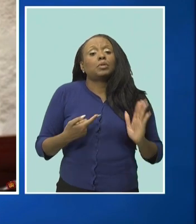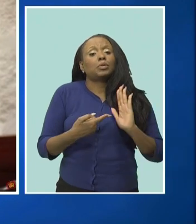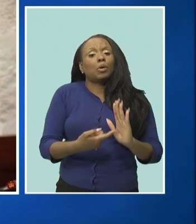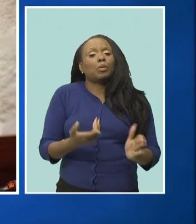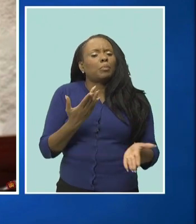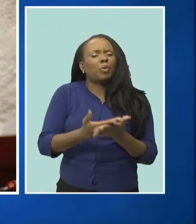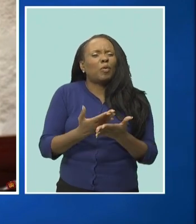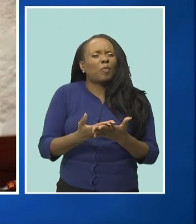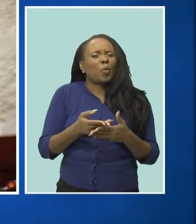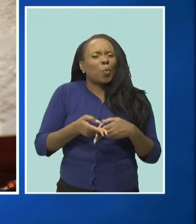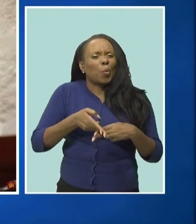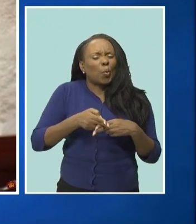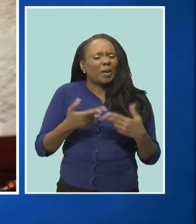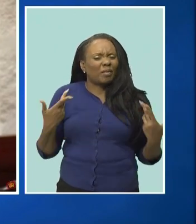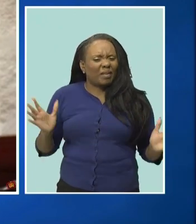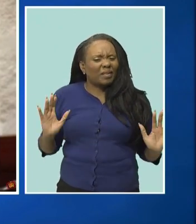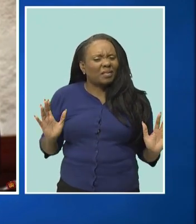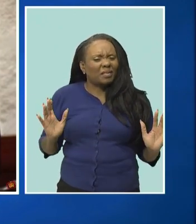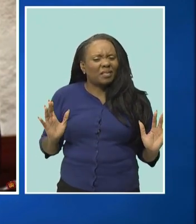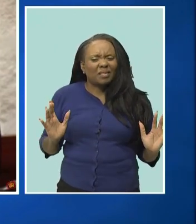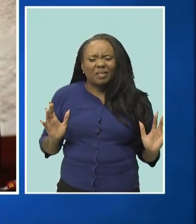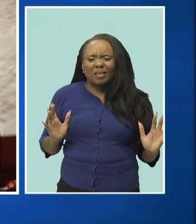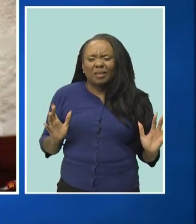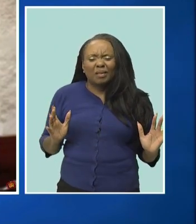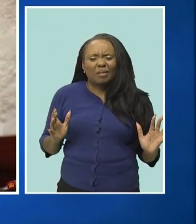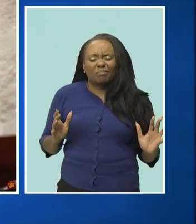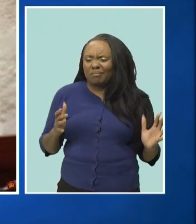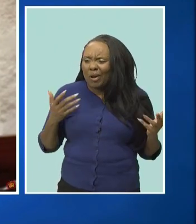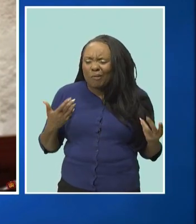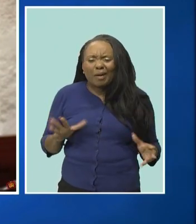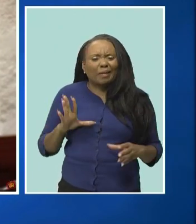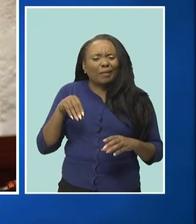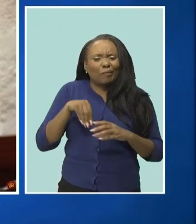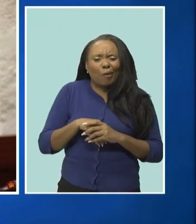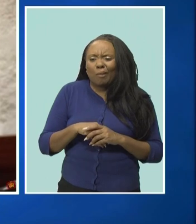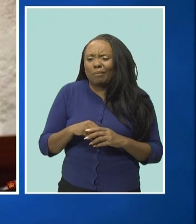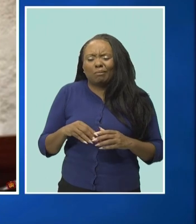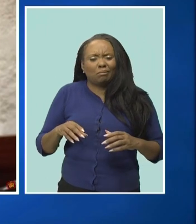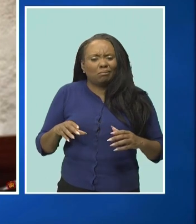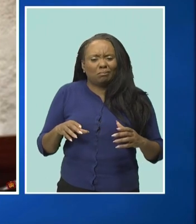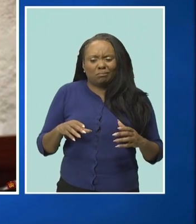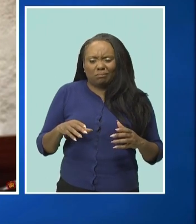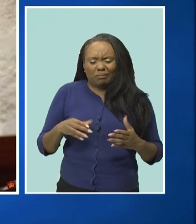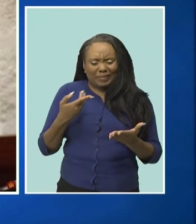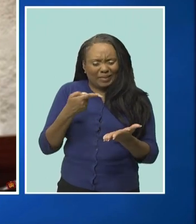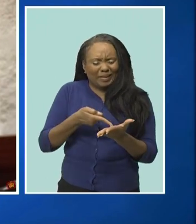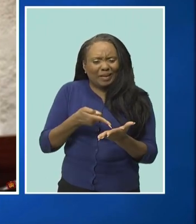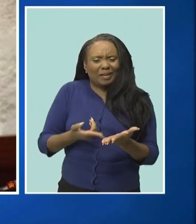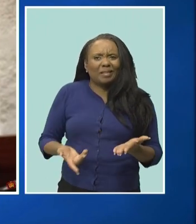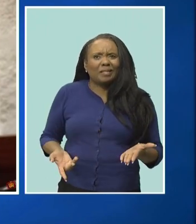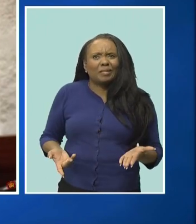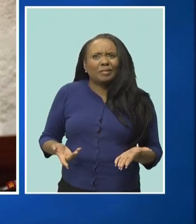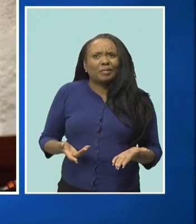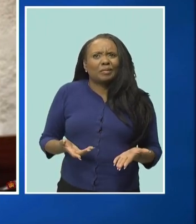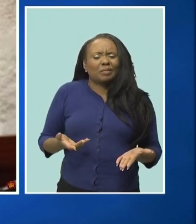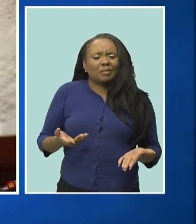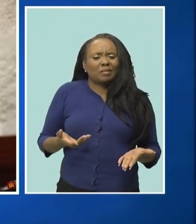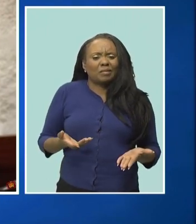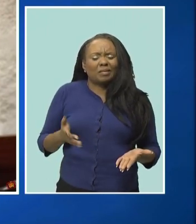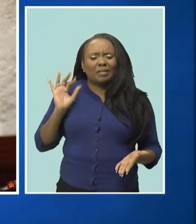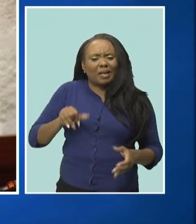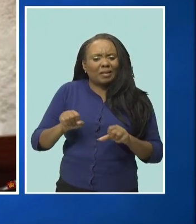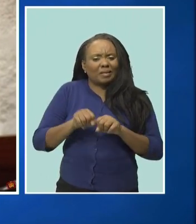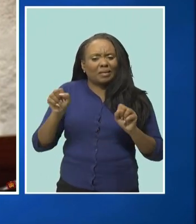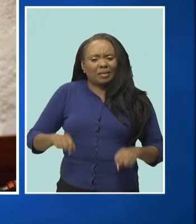and that same information is already in the customs asecudo forms this is a system that's relied upon globally